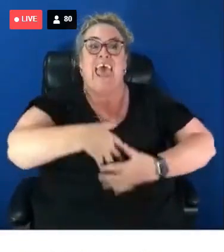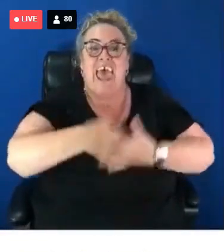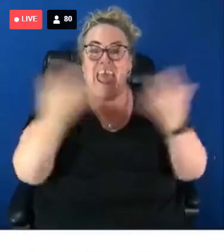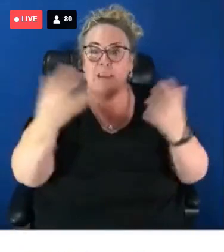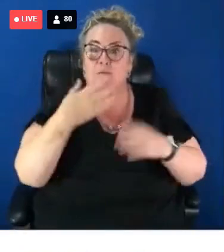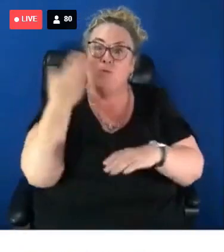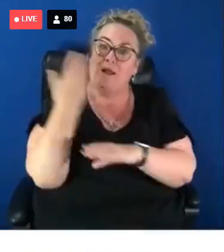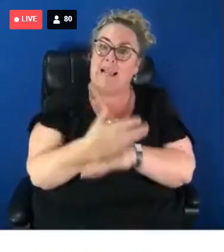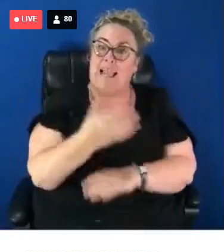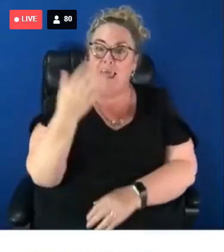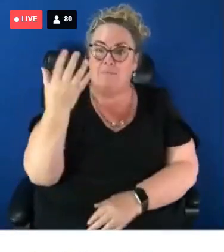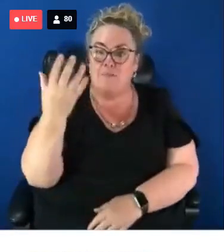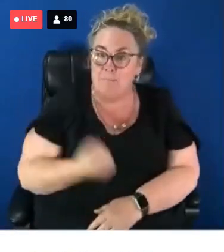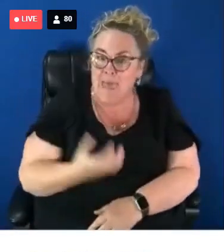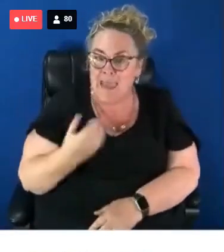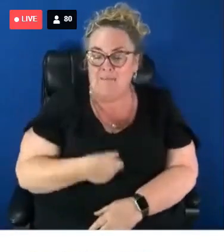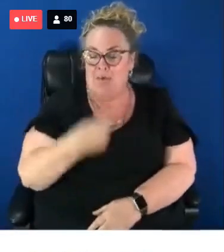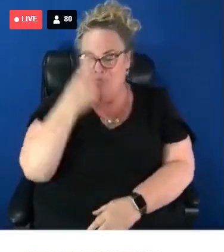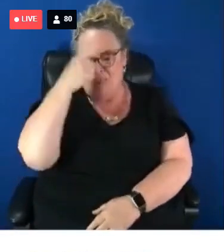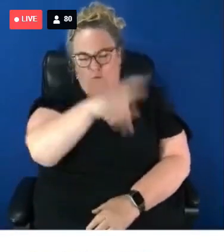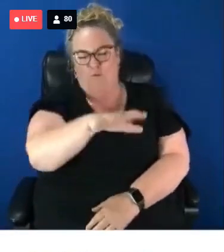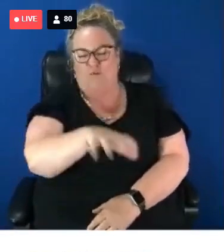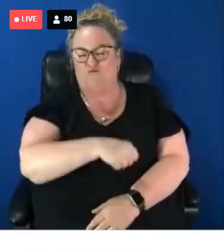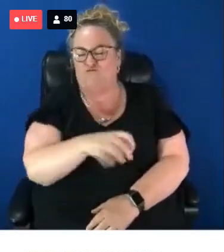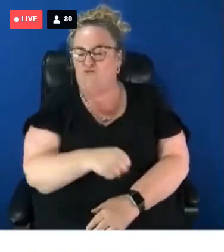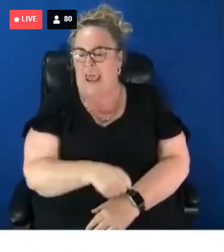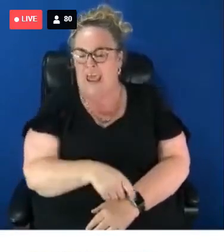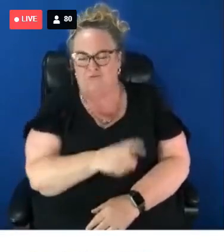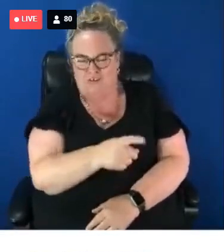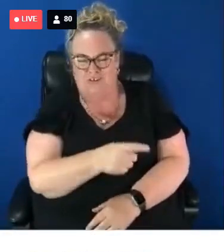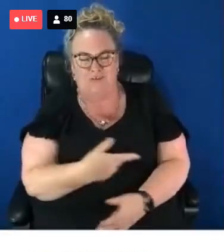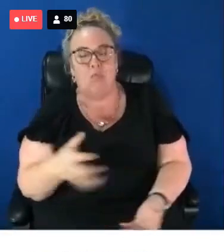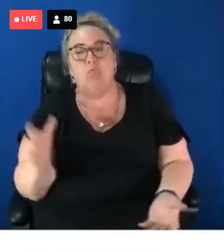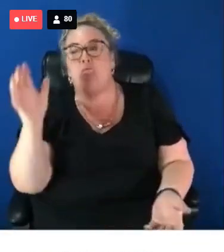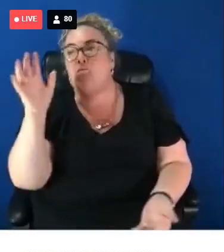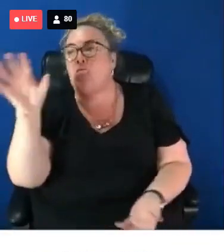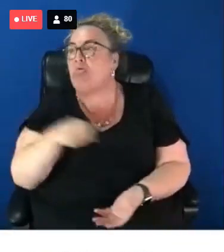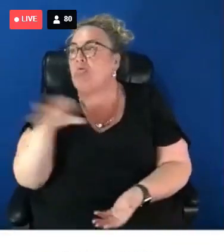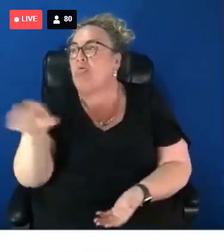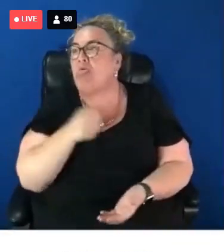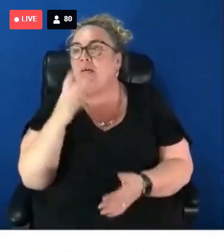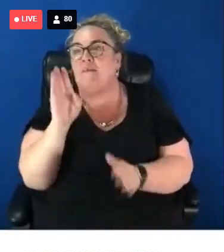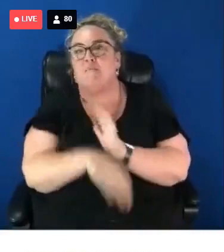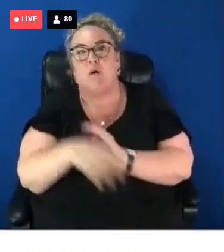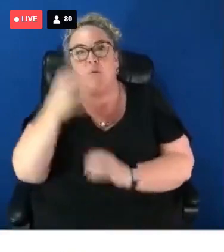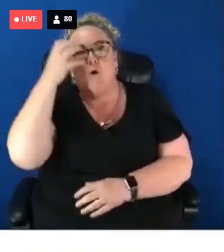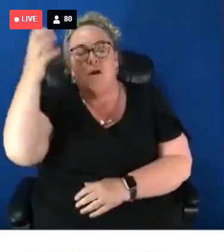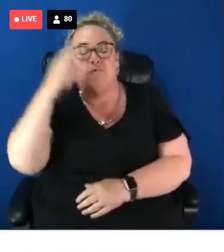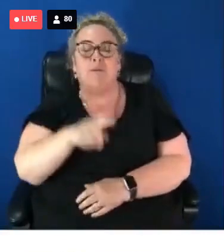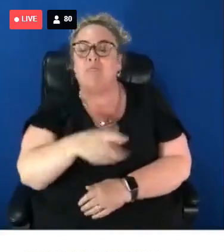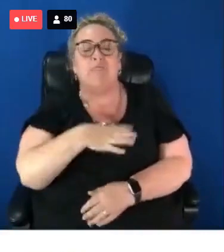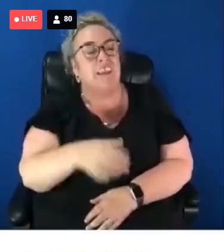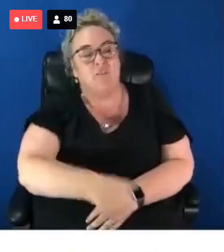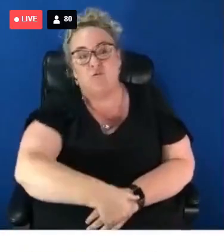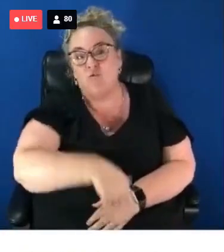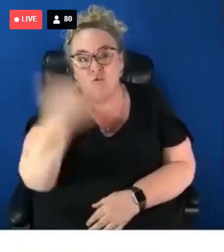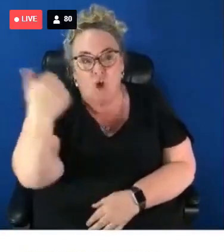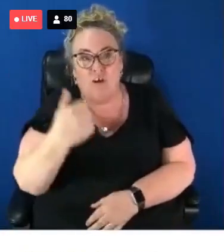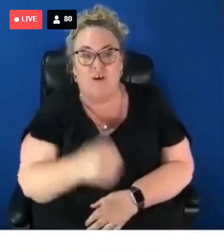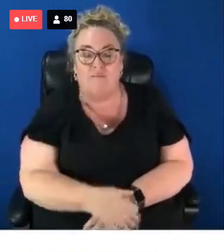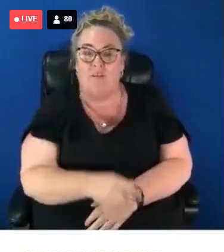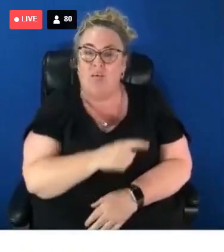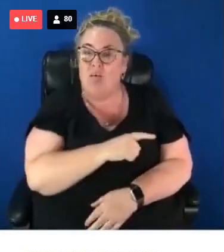as a scrounger, as somebody who is a blight on the state, quite frankly, needs to sod off. Because these people aren't